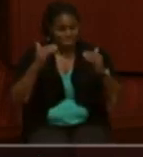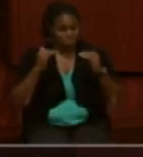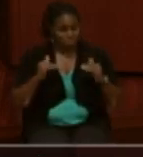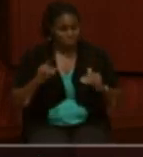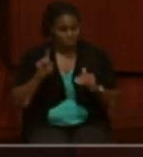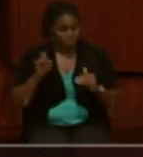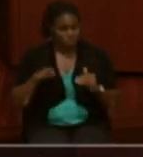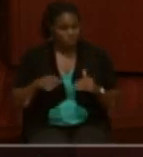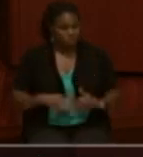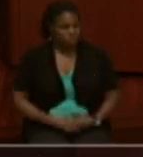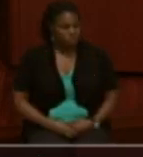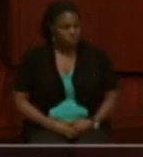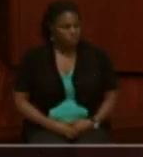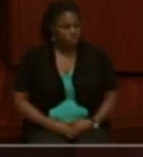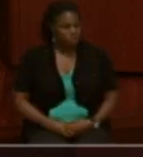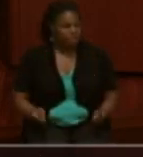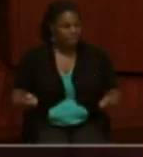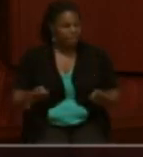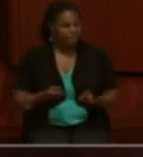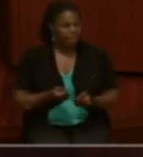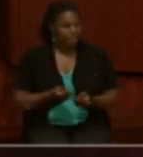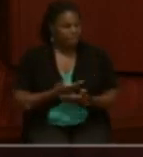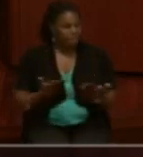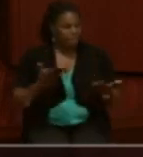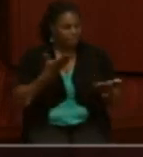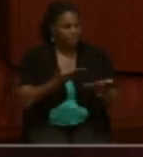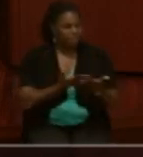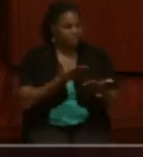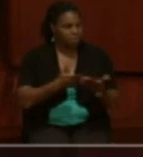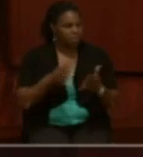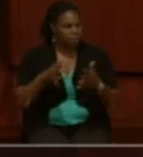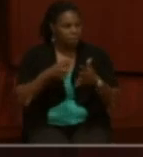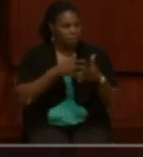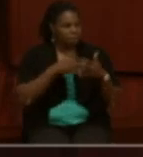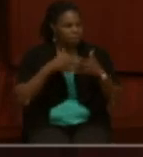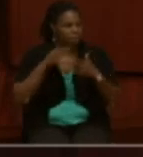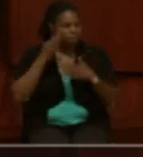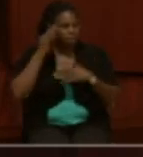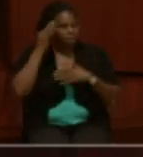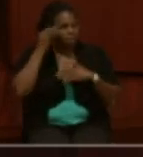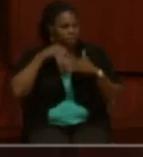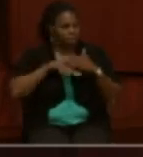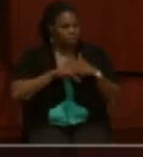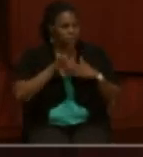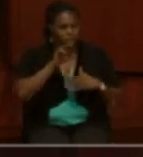Is there any evidence of American Indians in the USCT?